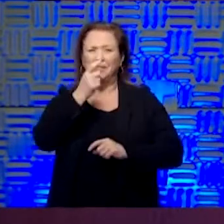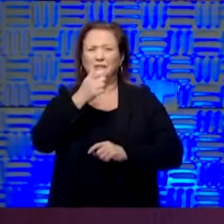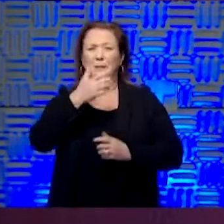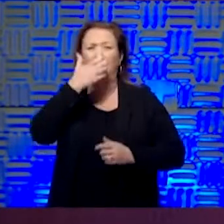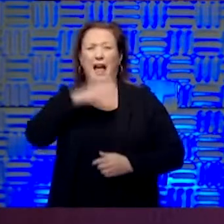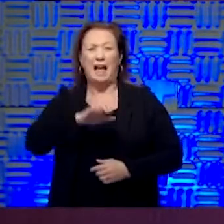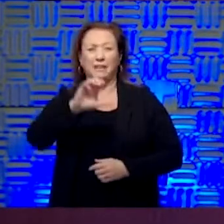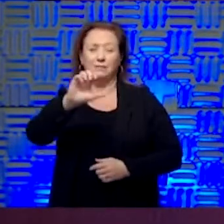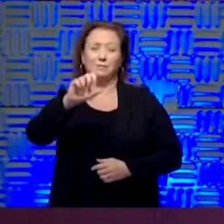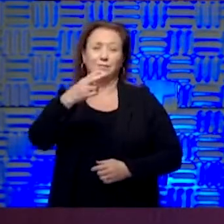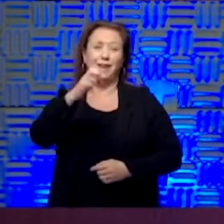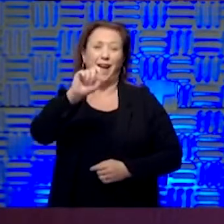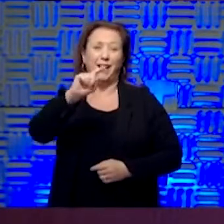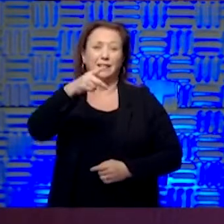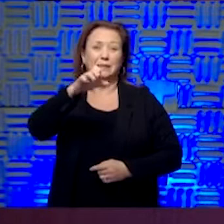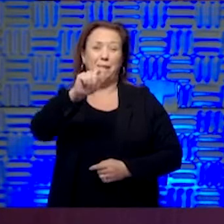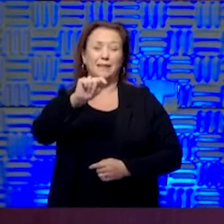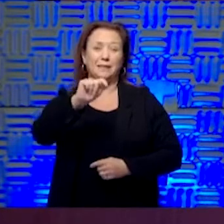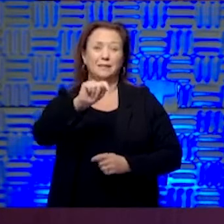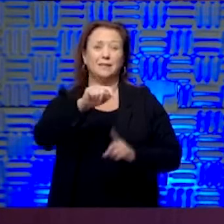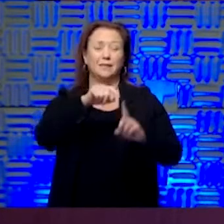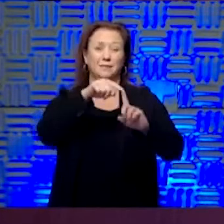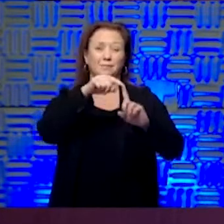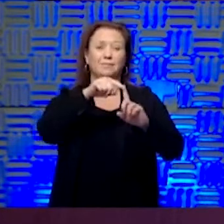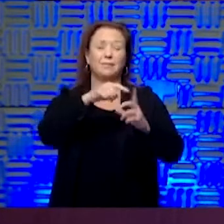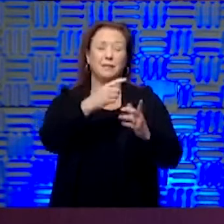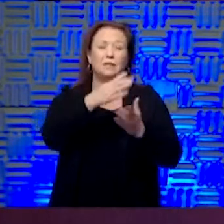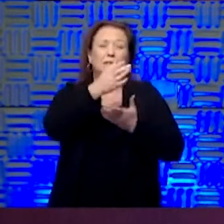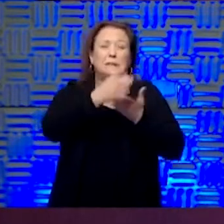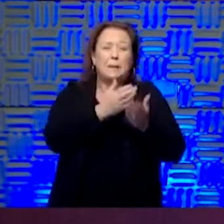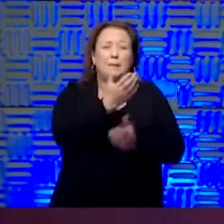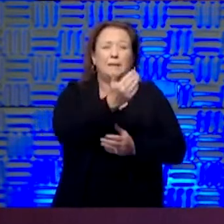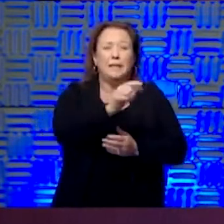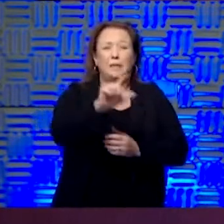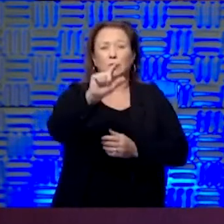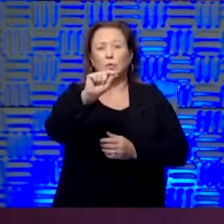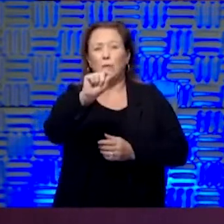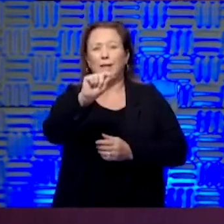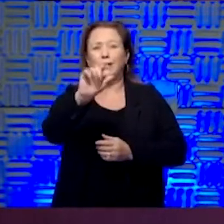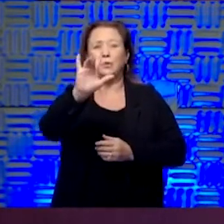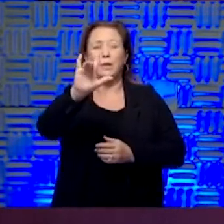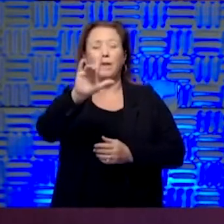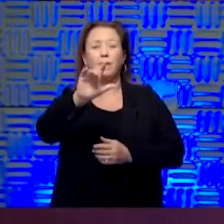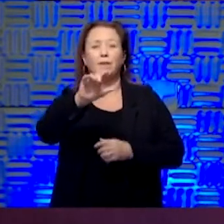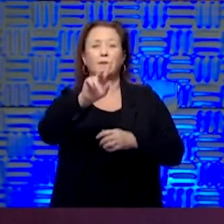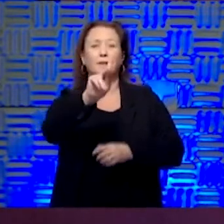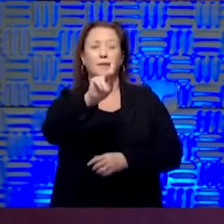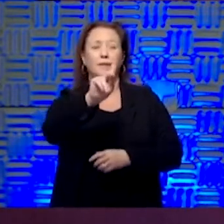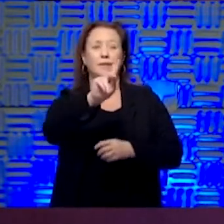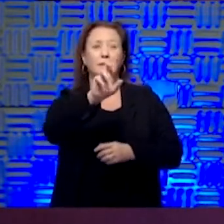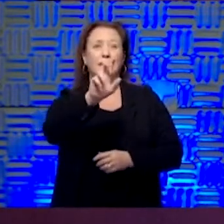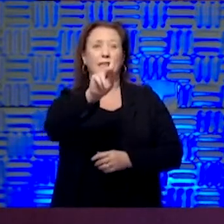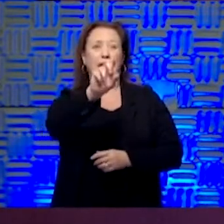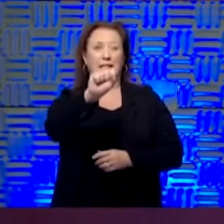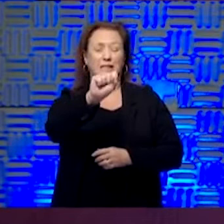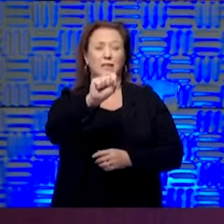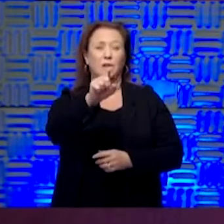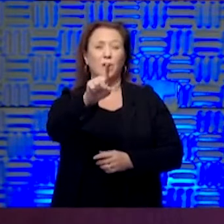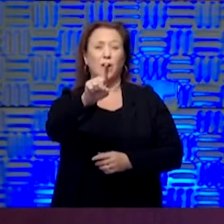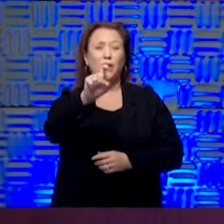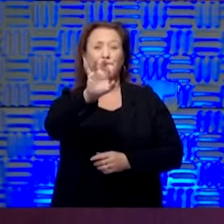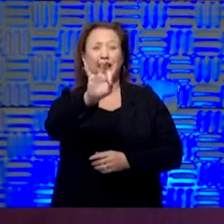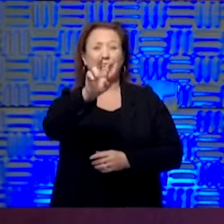we've got instances of maybe 15 to 25 per 100,000 in the Kansas City metro area. There's a county in Kansas that has an instance of